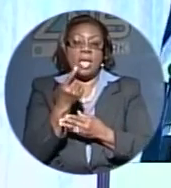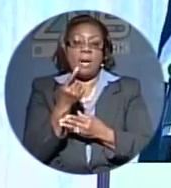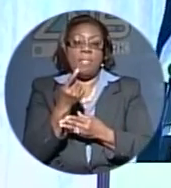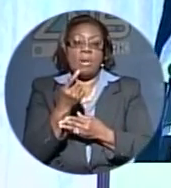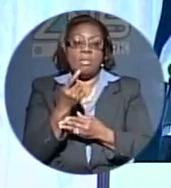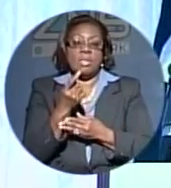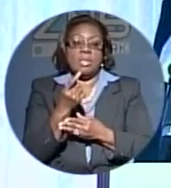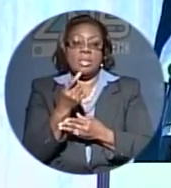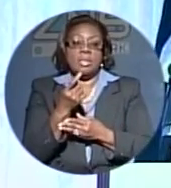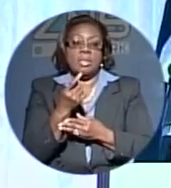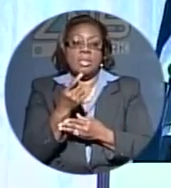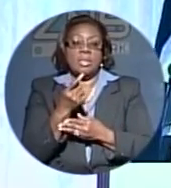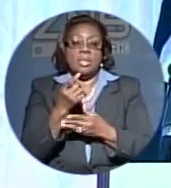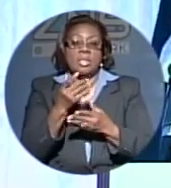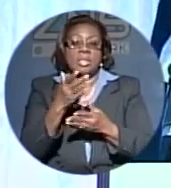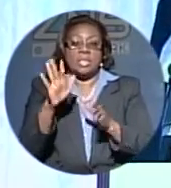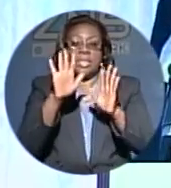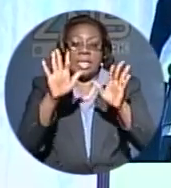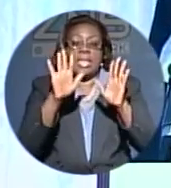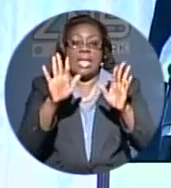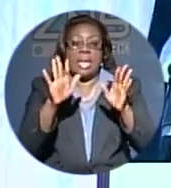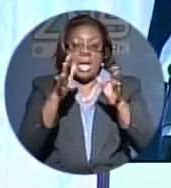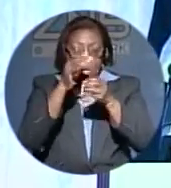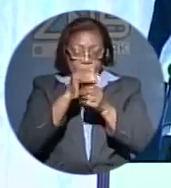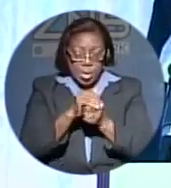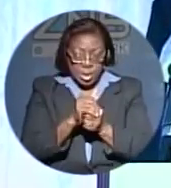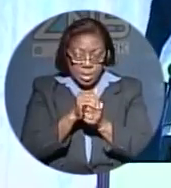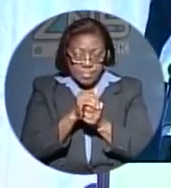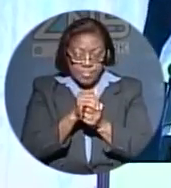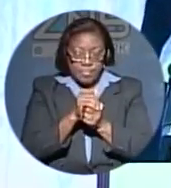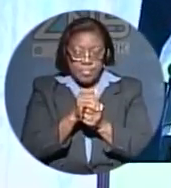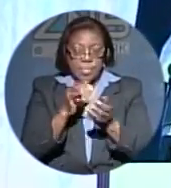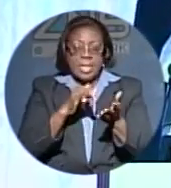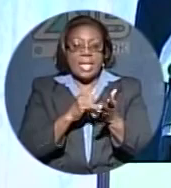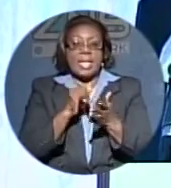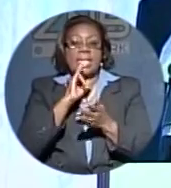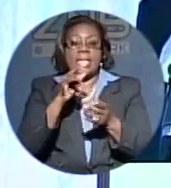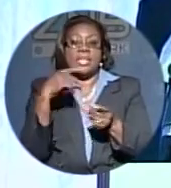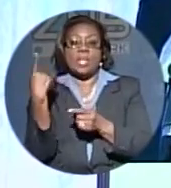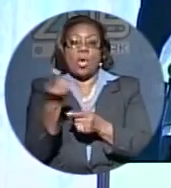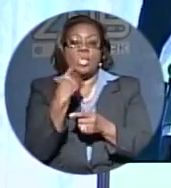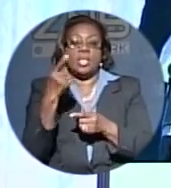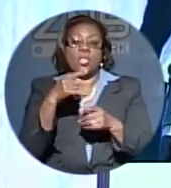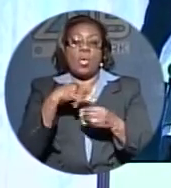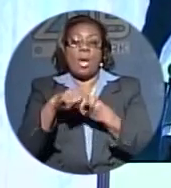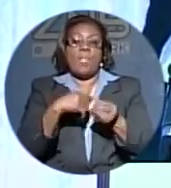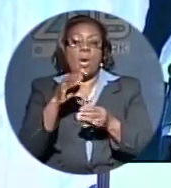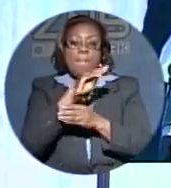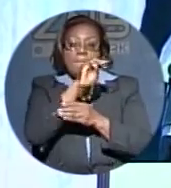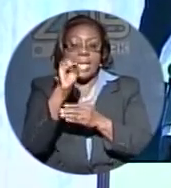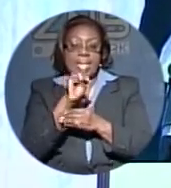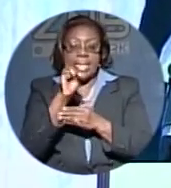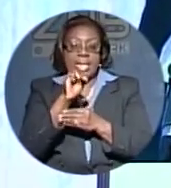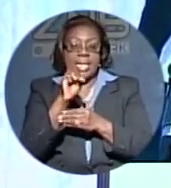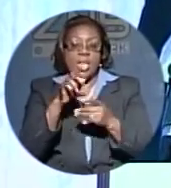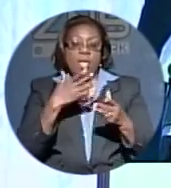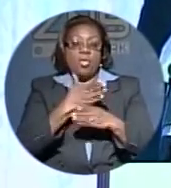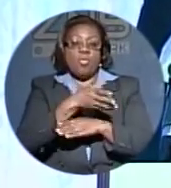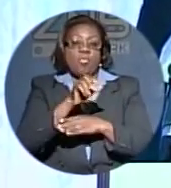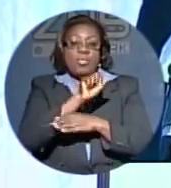and worship, it is also about Monday to Saturday